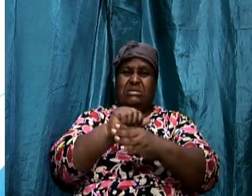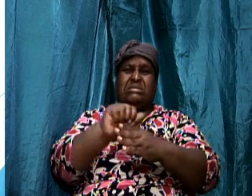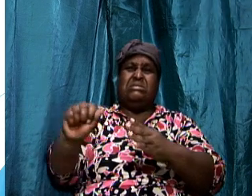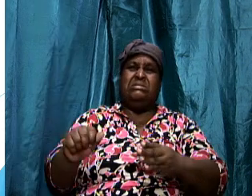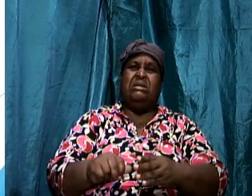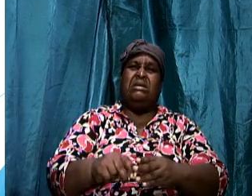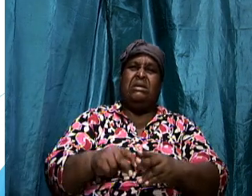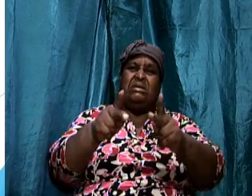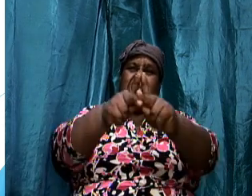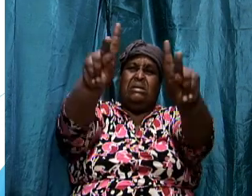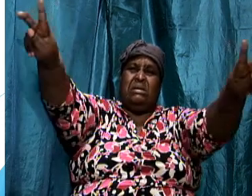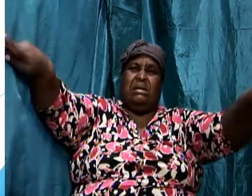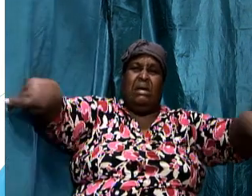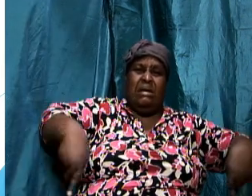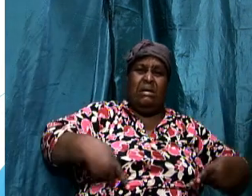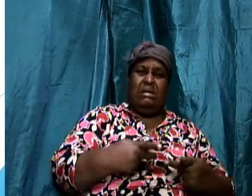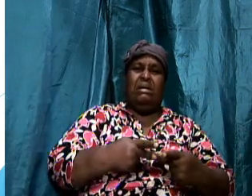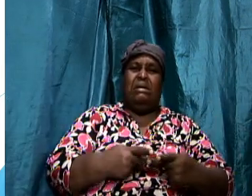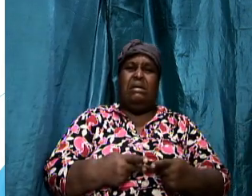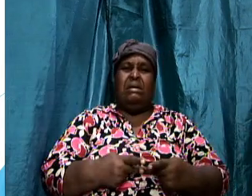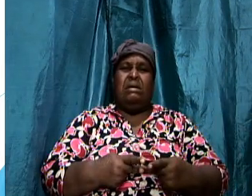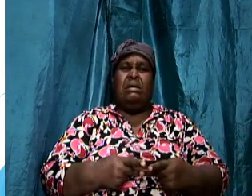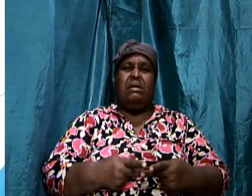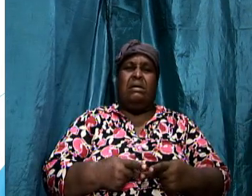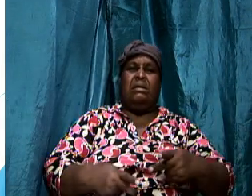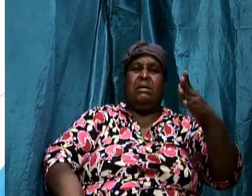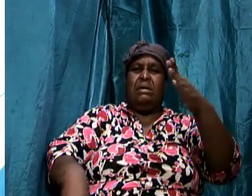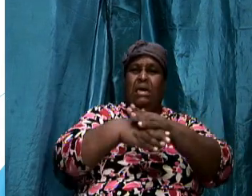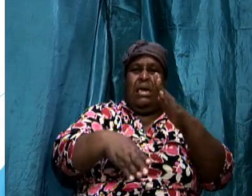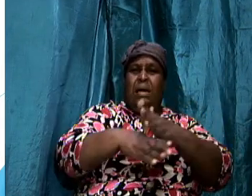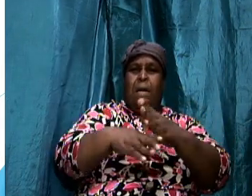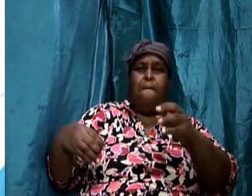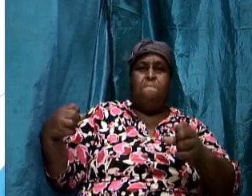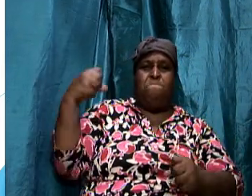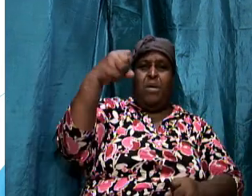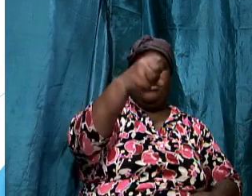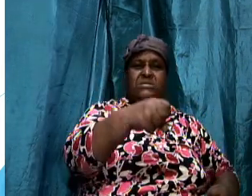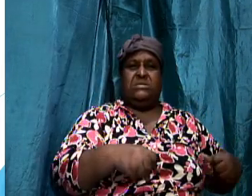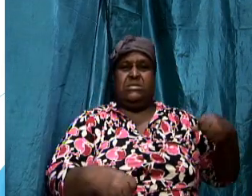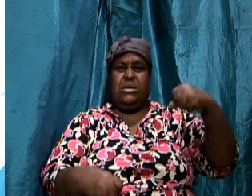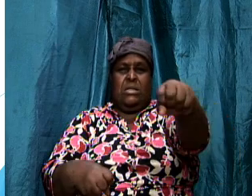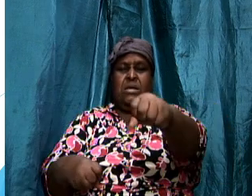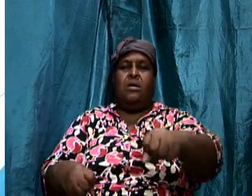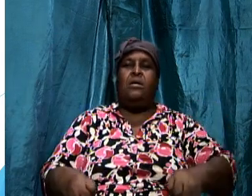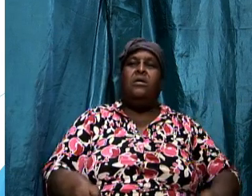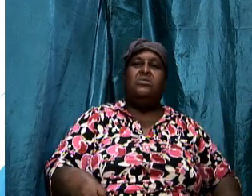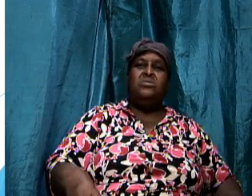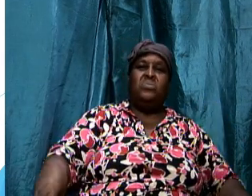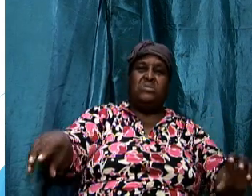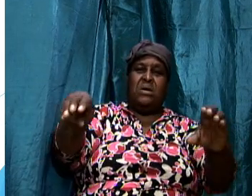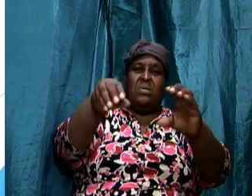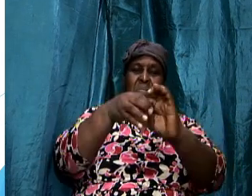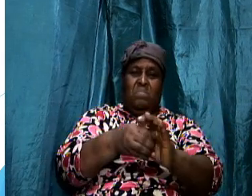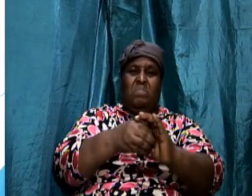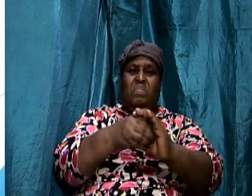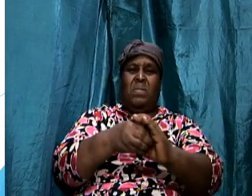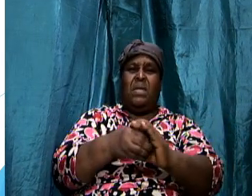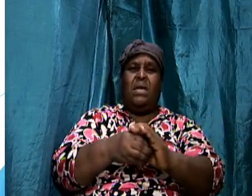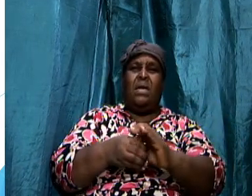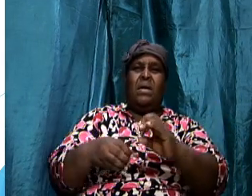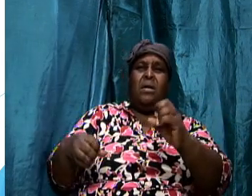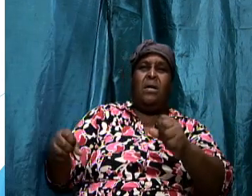was what we call today kickboxing kickboxing and it was a combination of both the